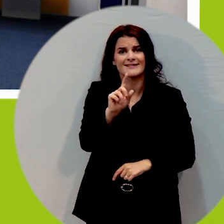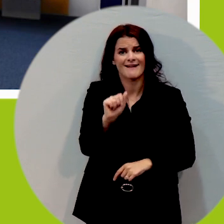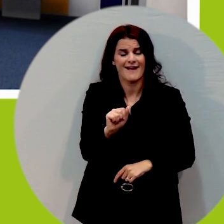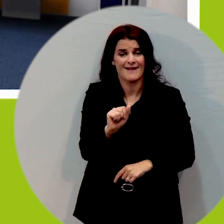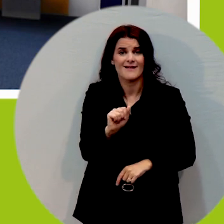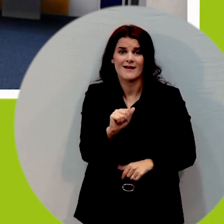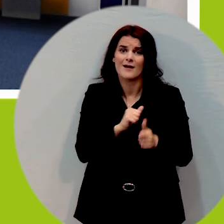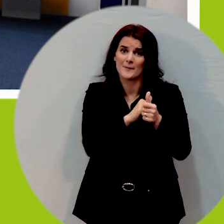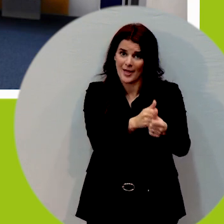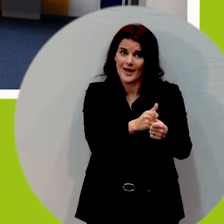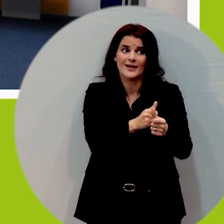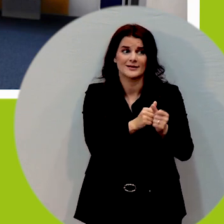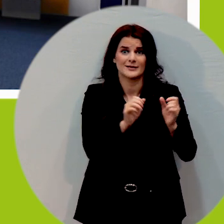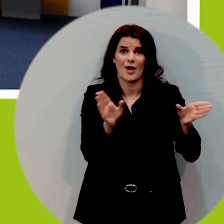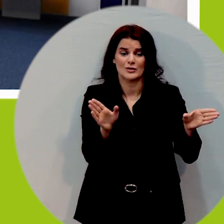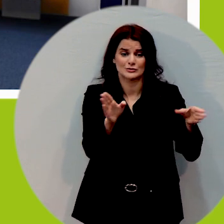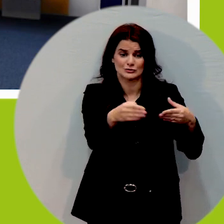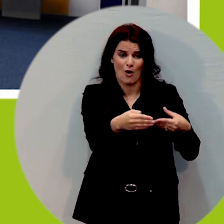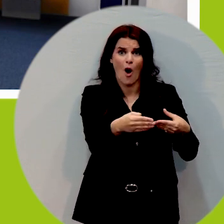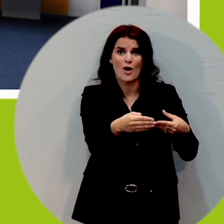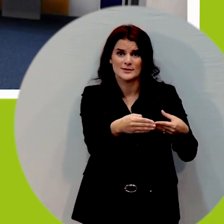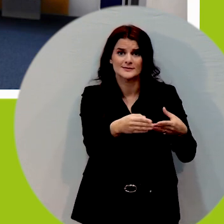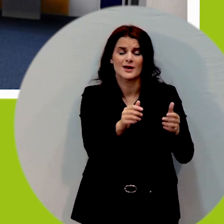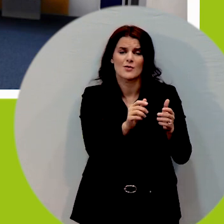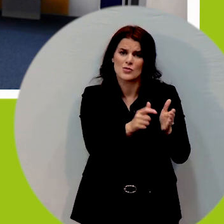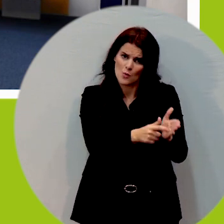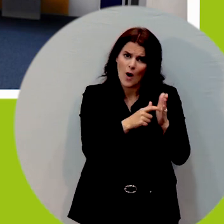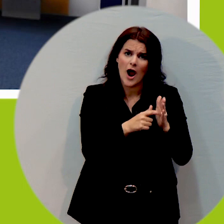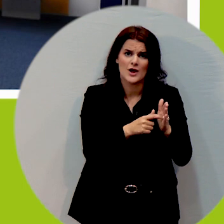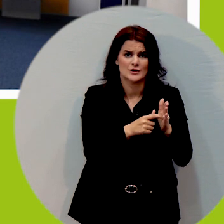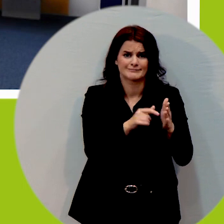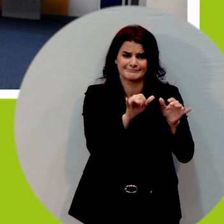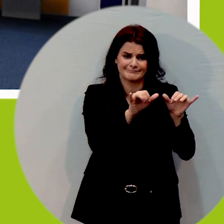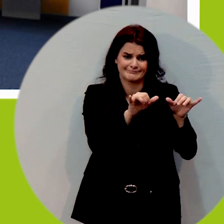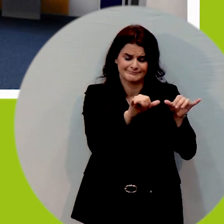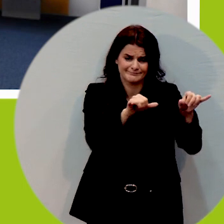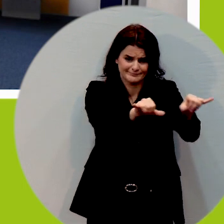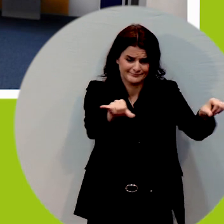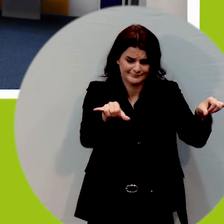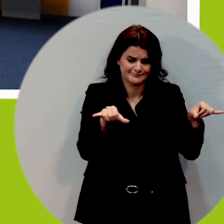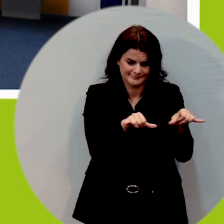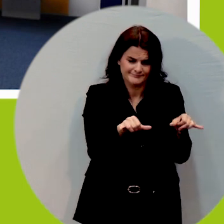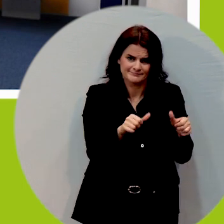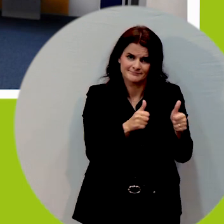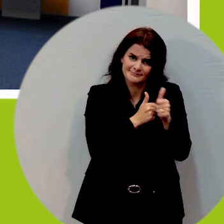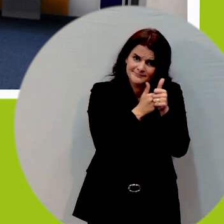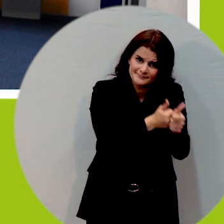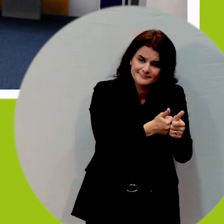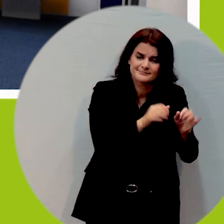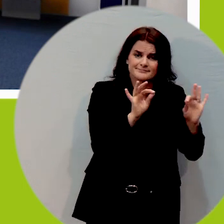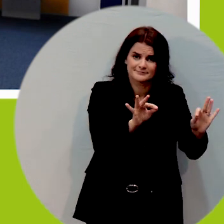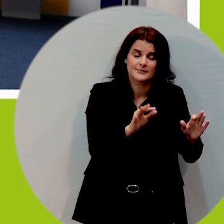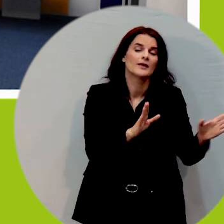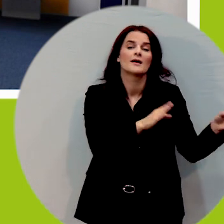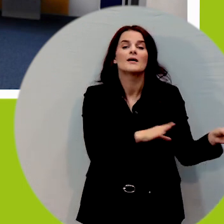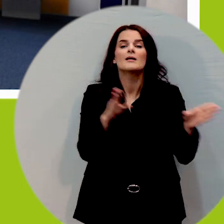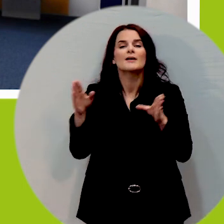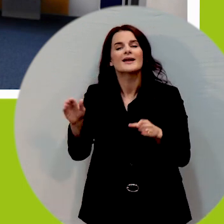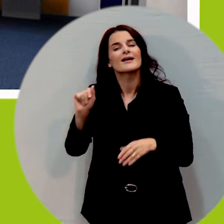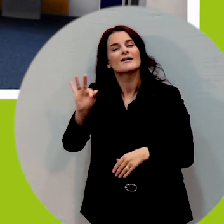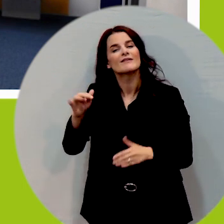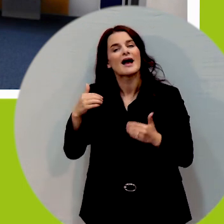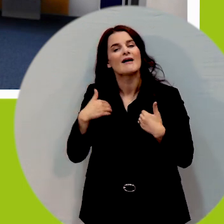what about people who have more severe mobility disabilities people who